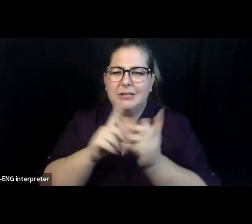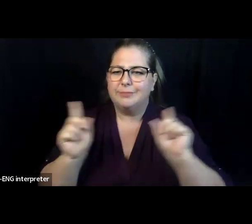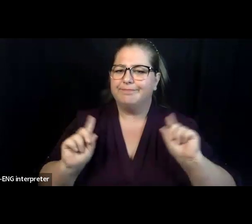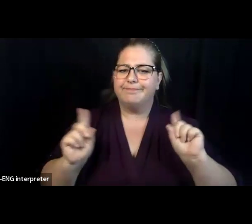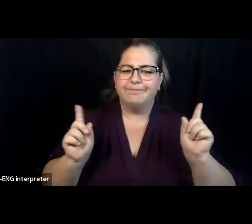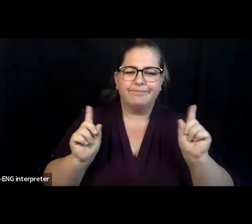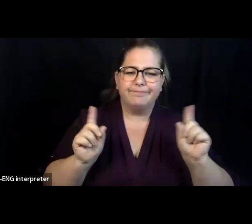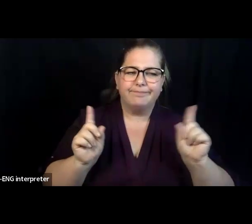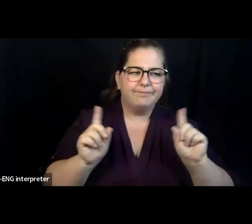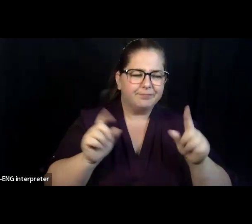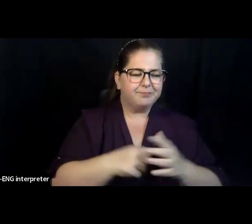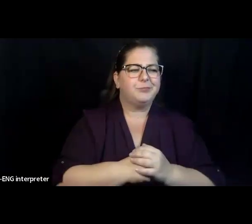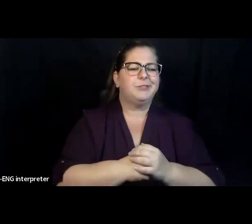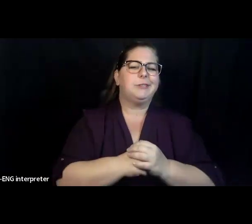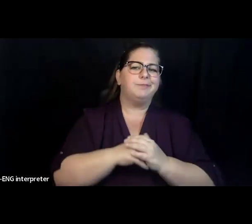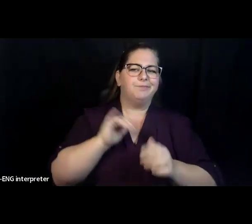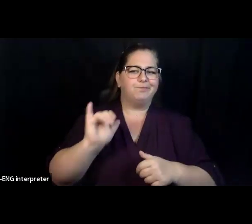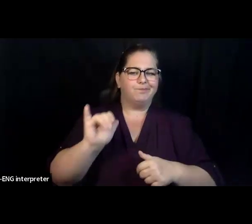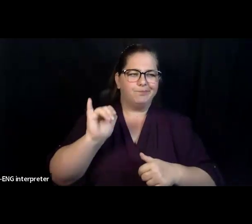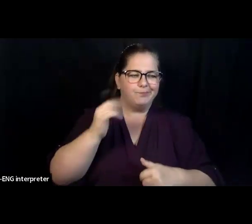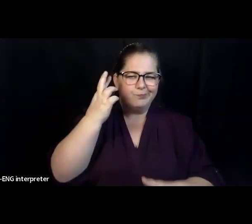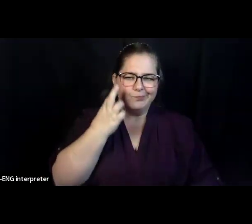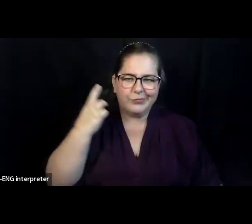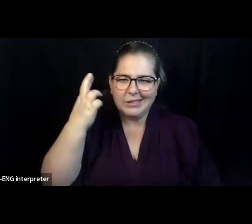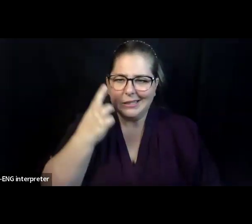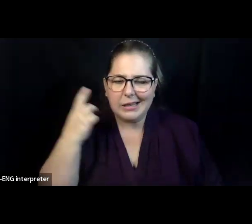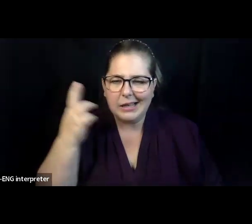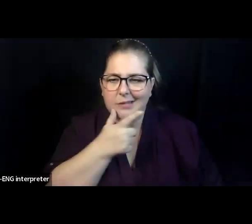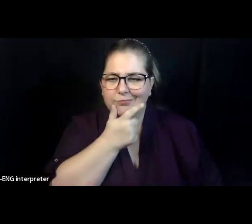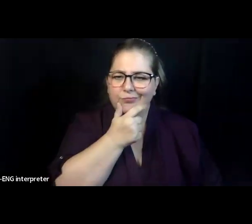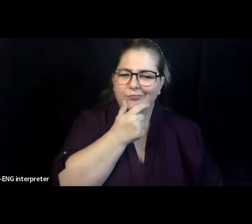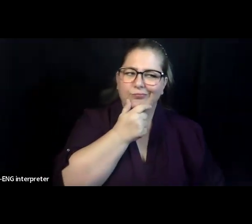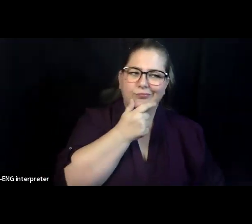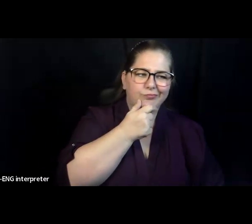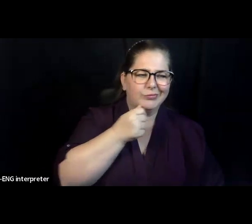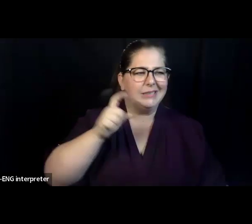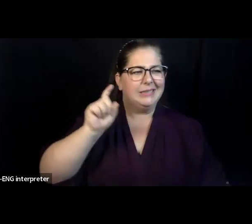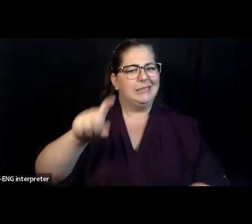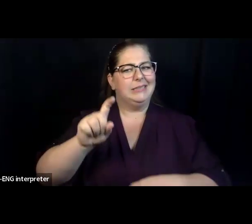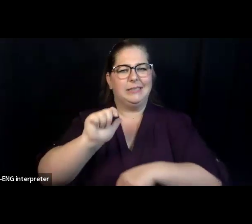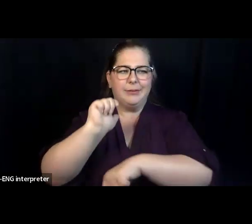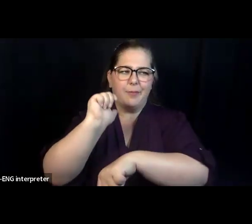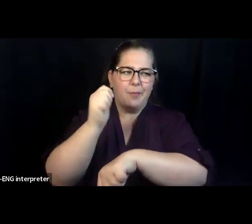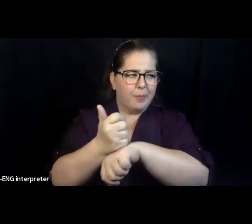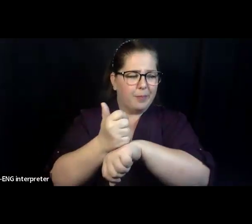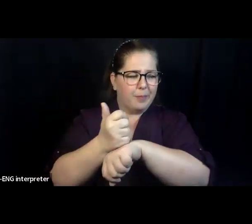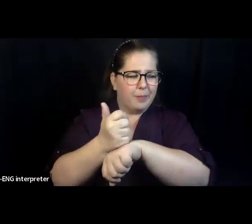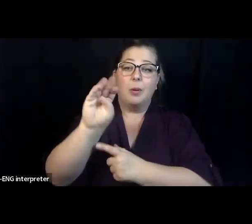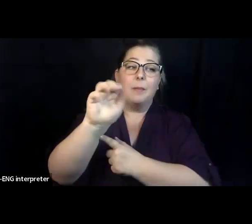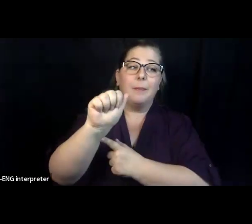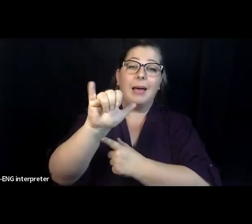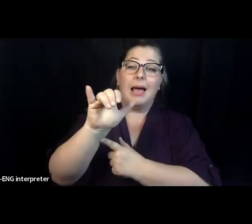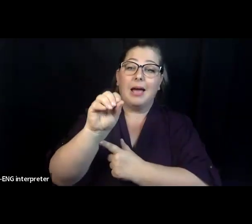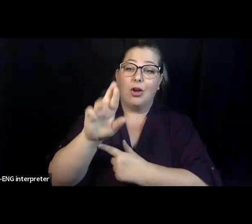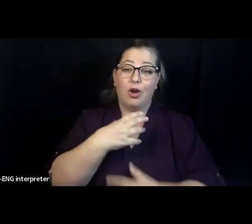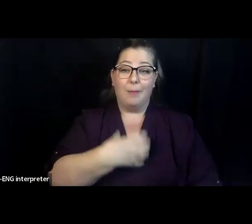thinking and contemplation for the city. And the Mayor's Office on Disability, together with the